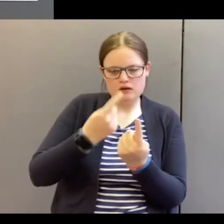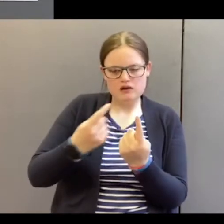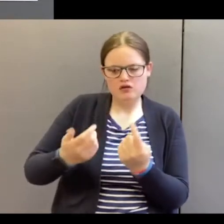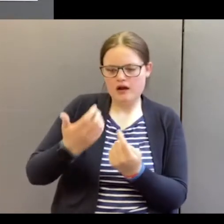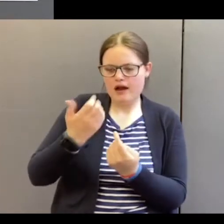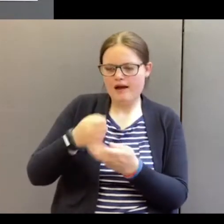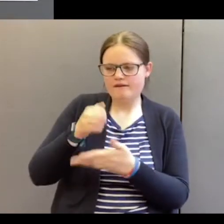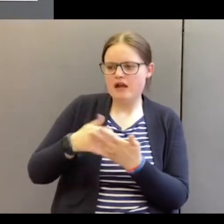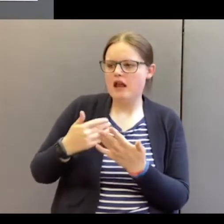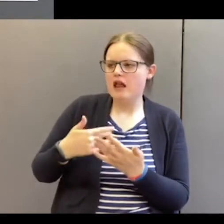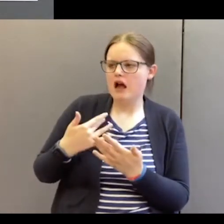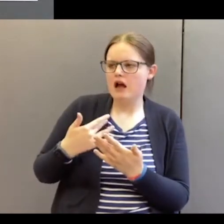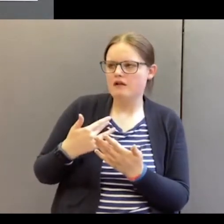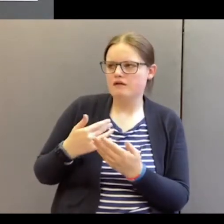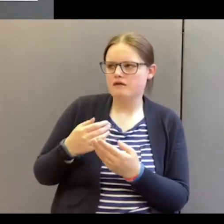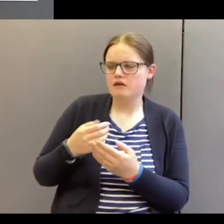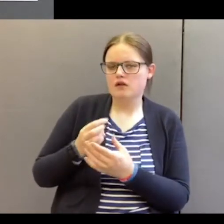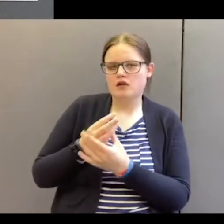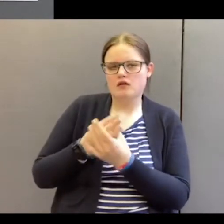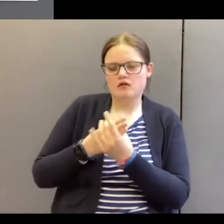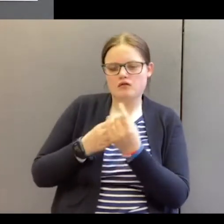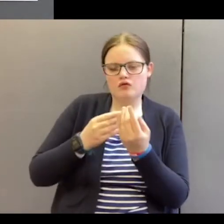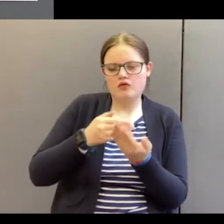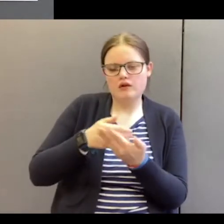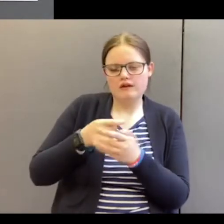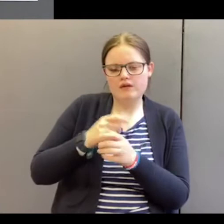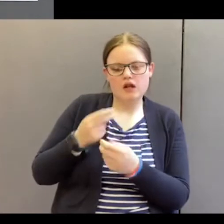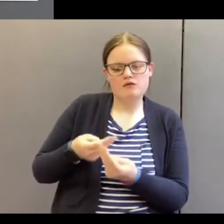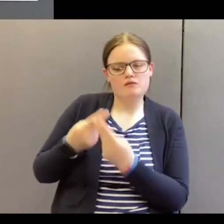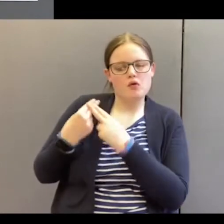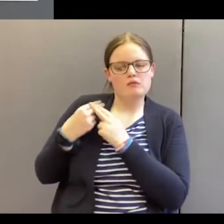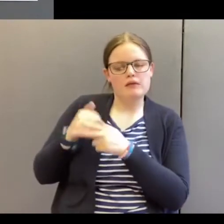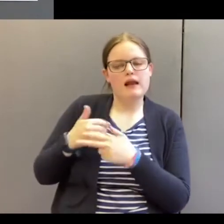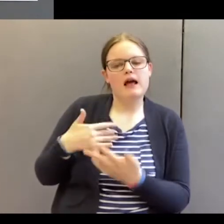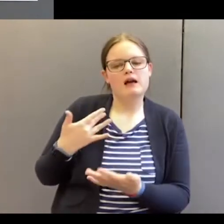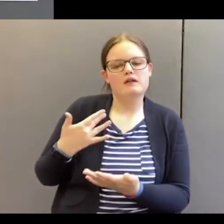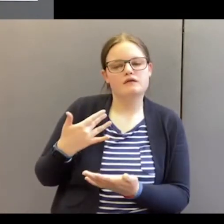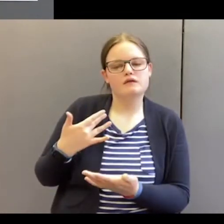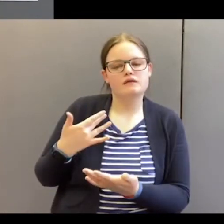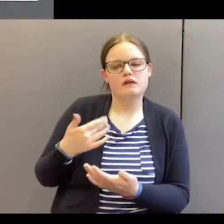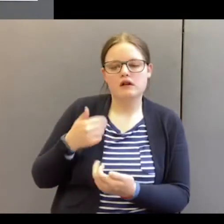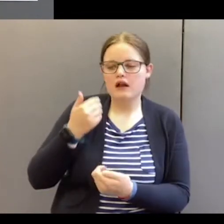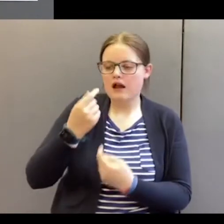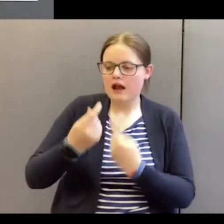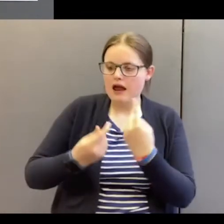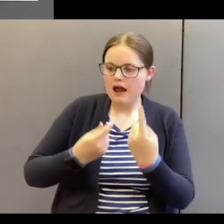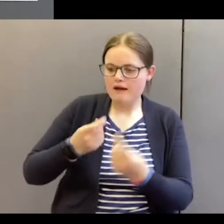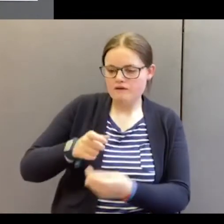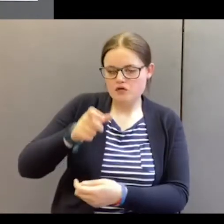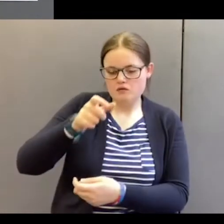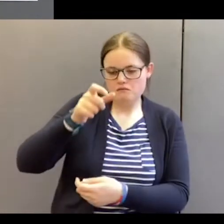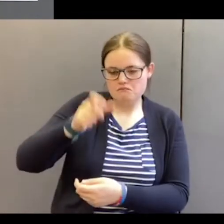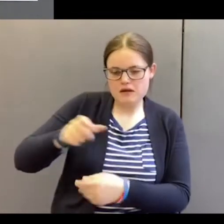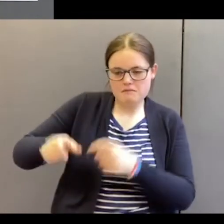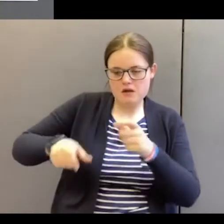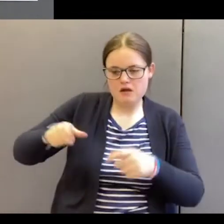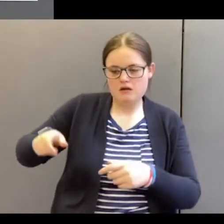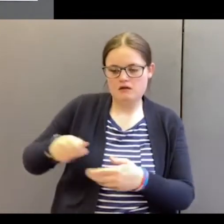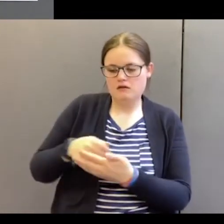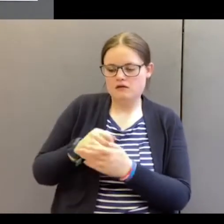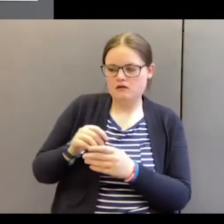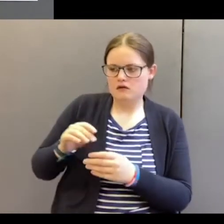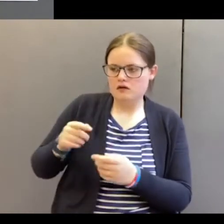in life, the God-given responsibilities that every single human being, that you